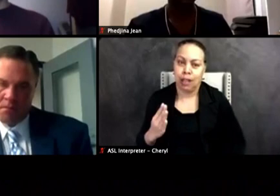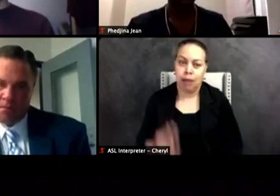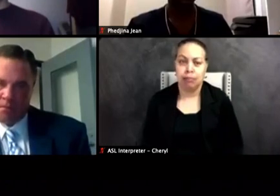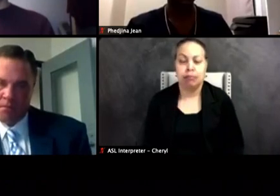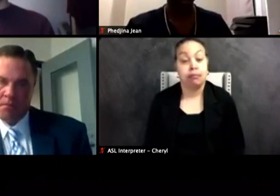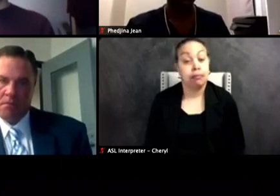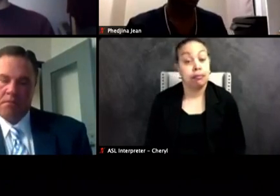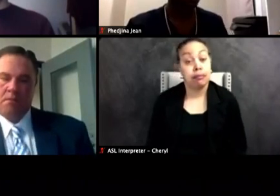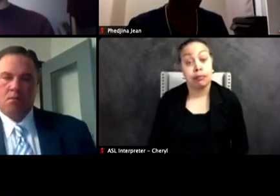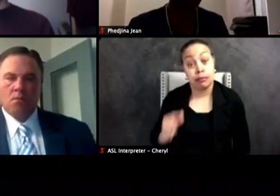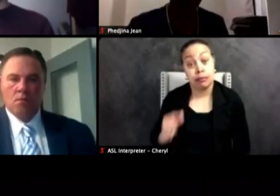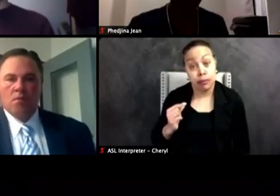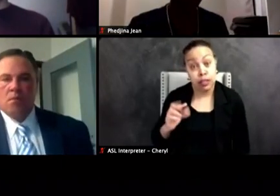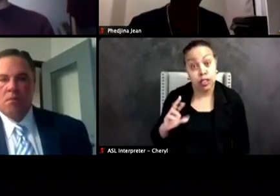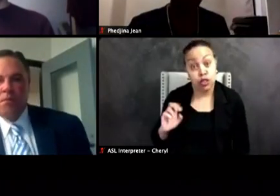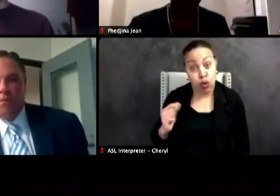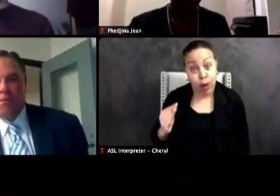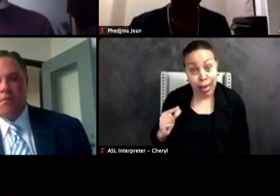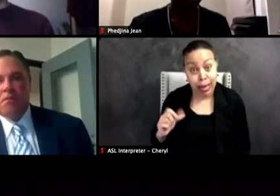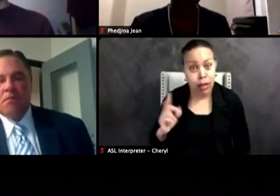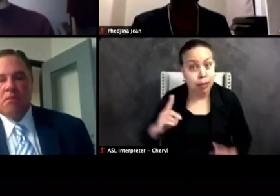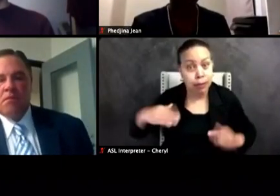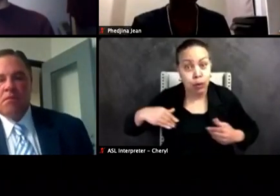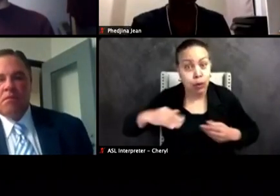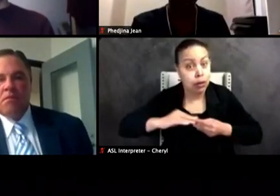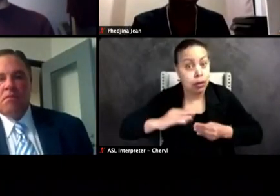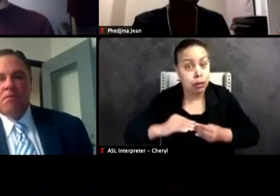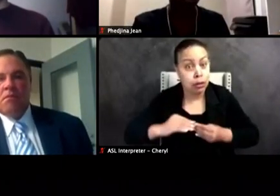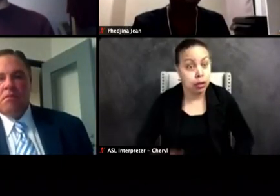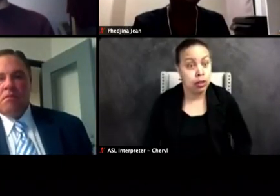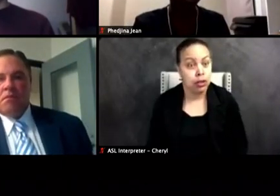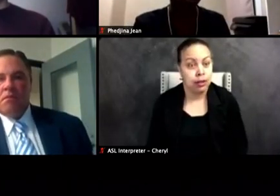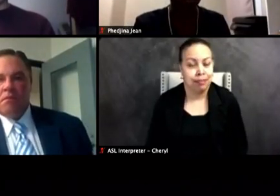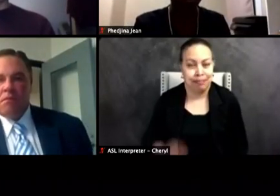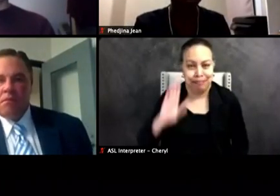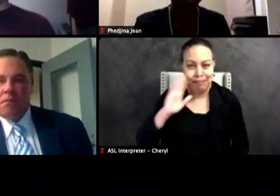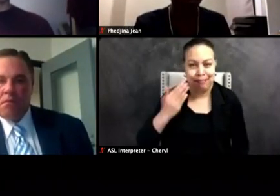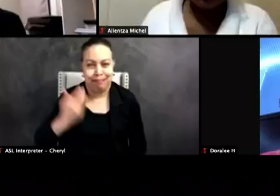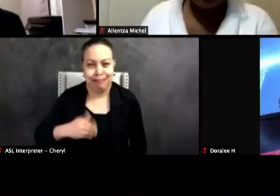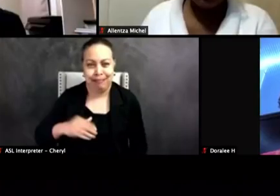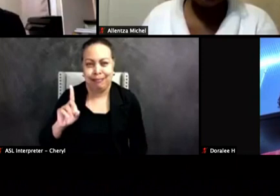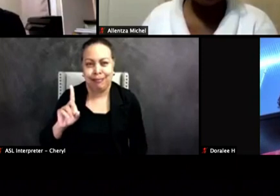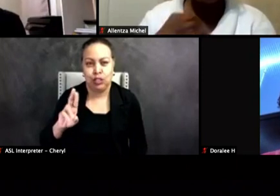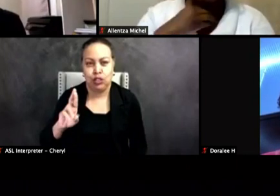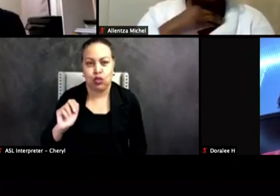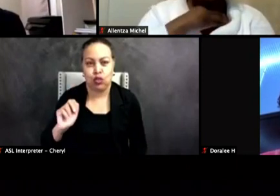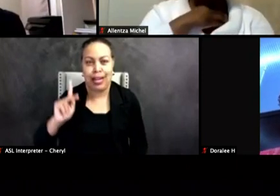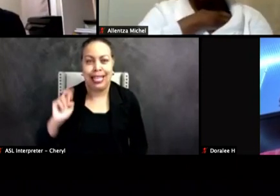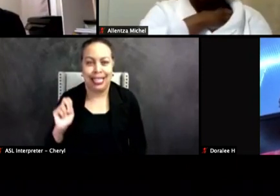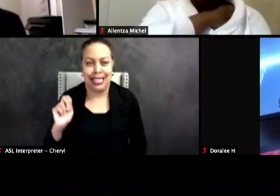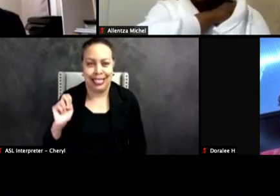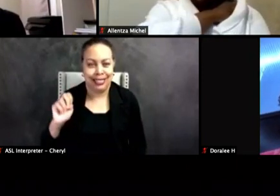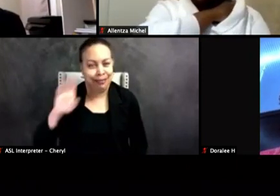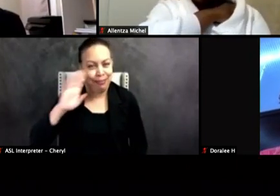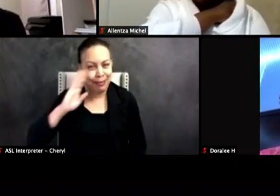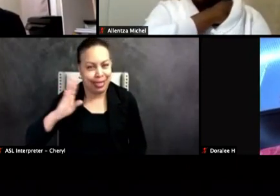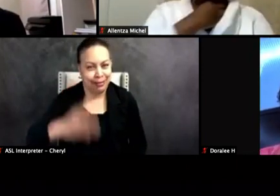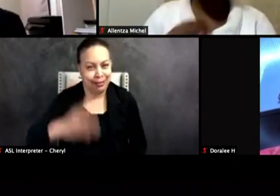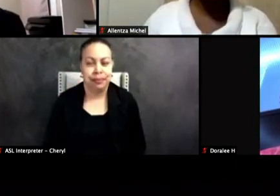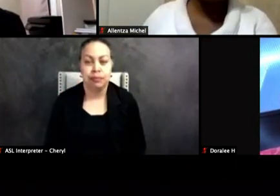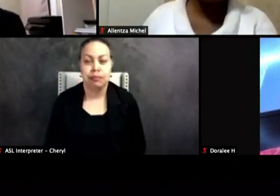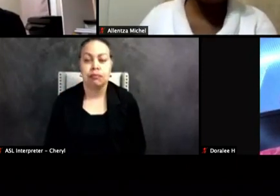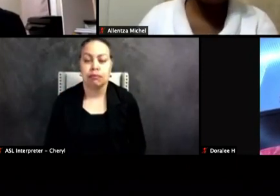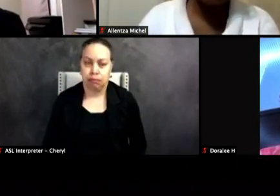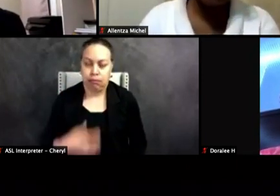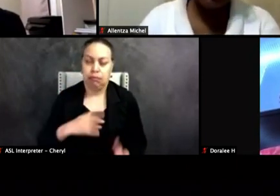Greg, anyone else I've missed so far that want to chime in? Hi, this is Drake. Hi, Drake. Can you hear me? Hi. I have an